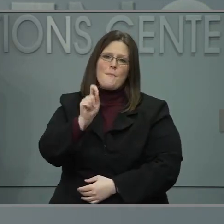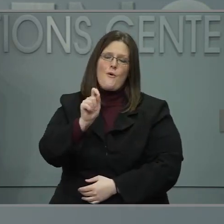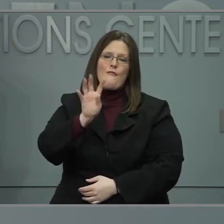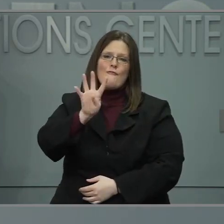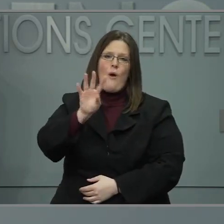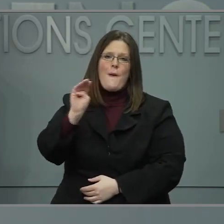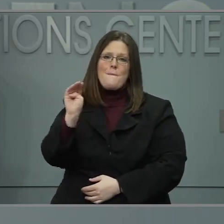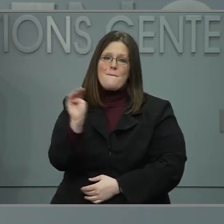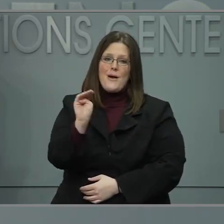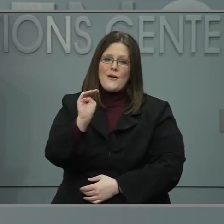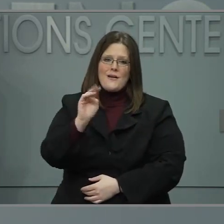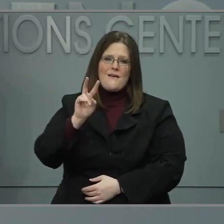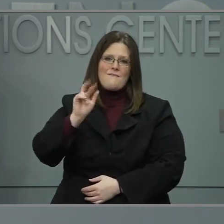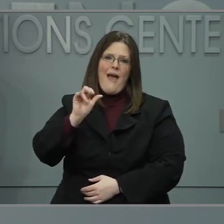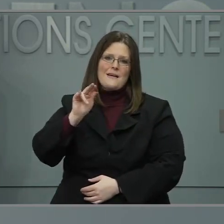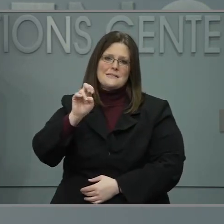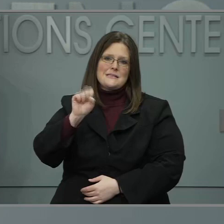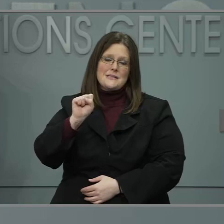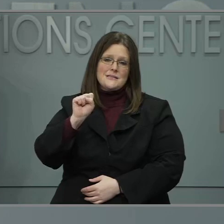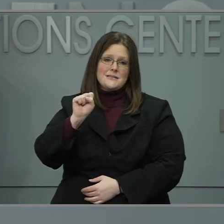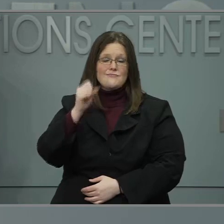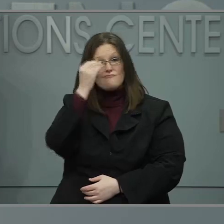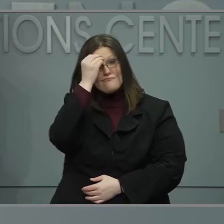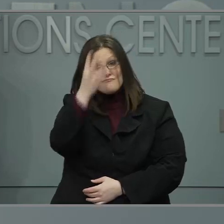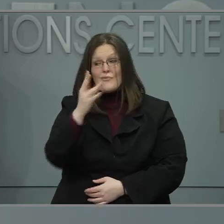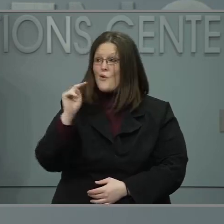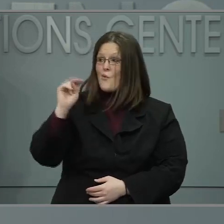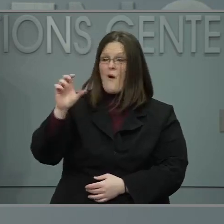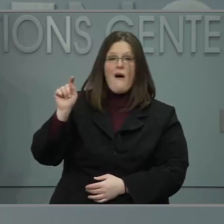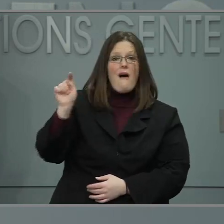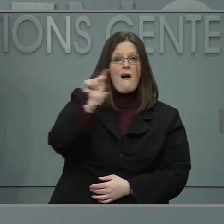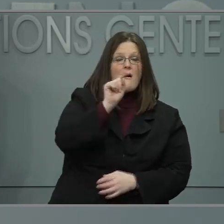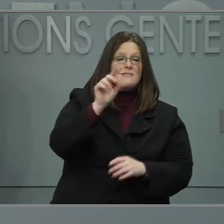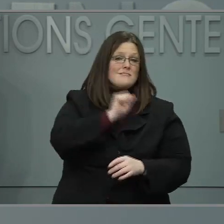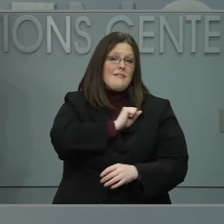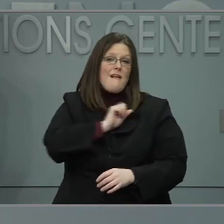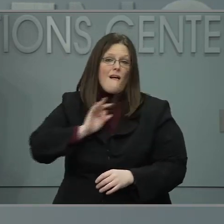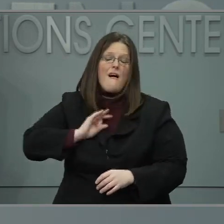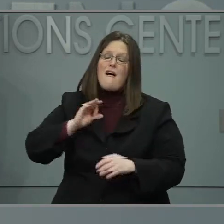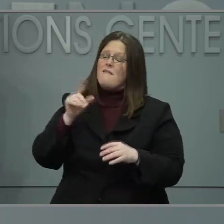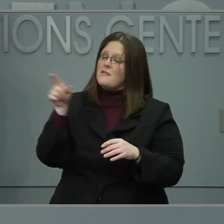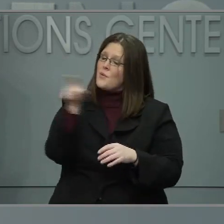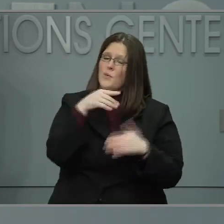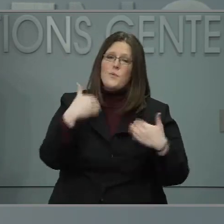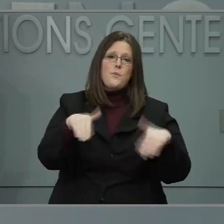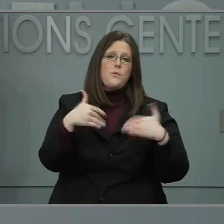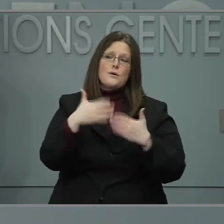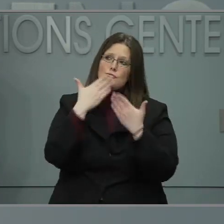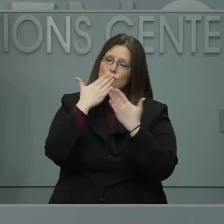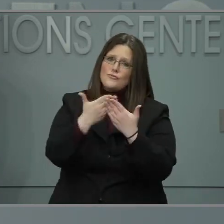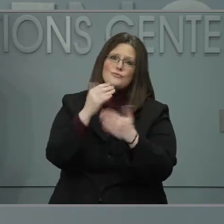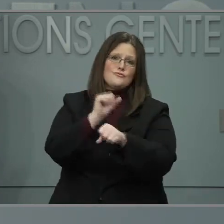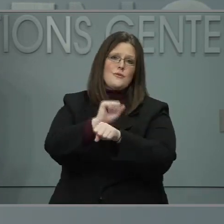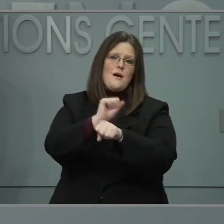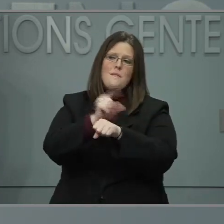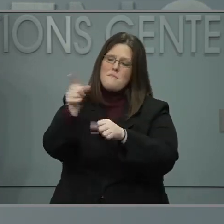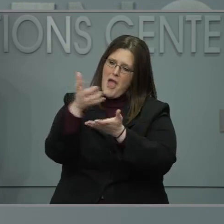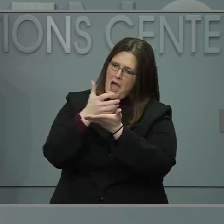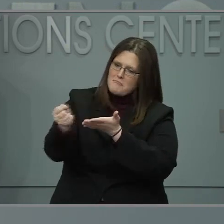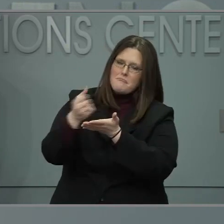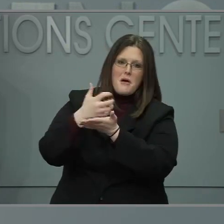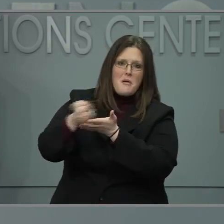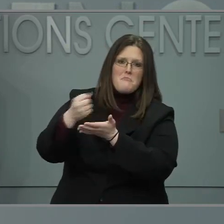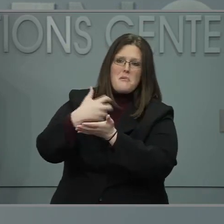vaccine providers have done a phenomenal job of getting vaccines to people using all first doses each week before the next shipment